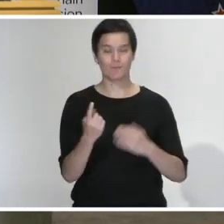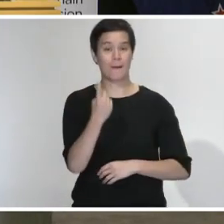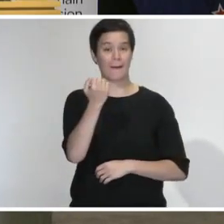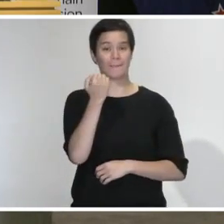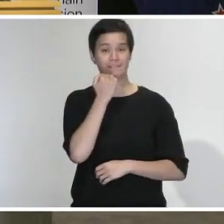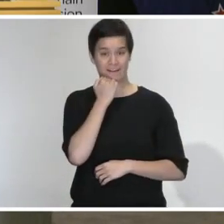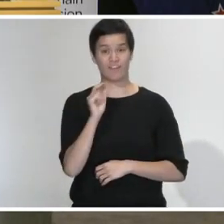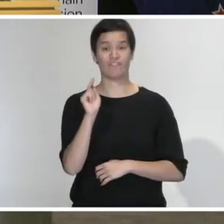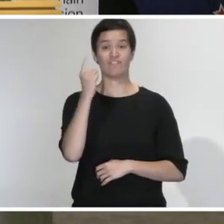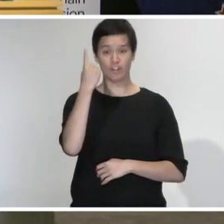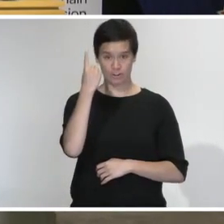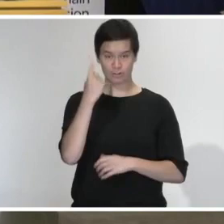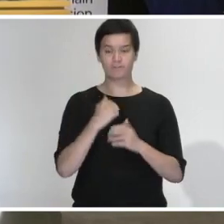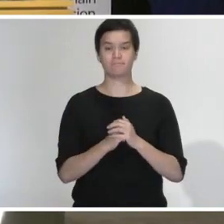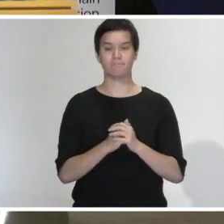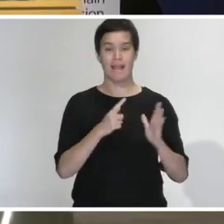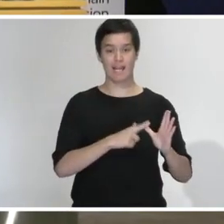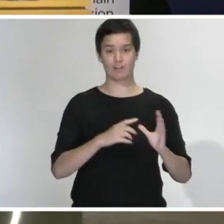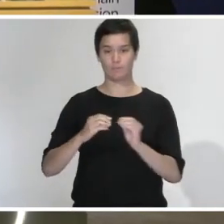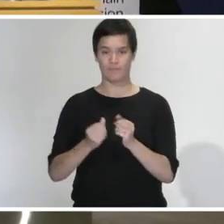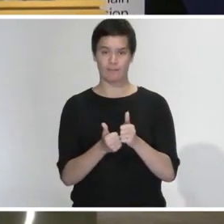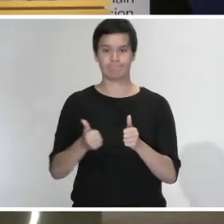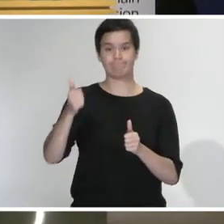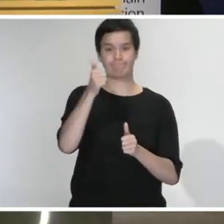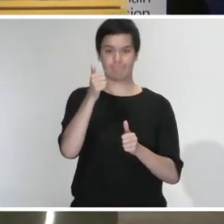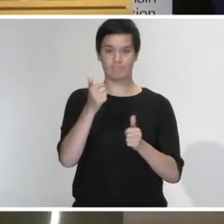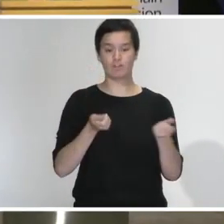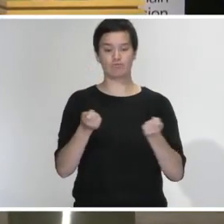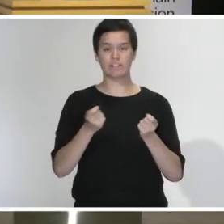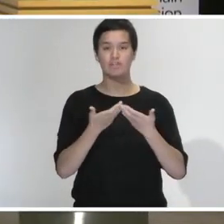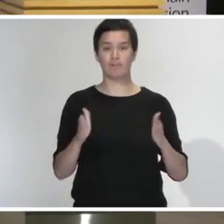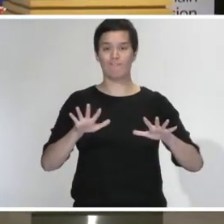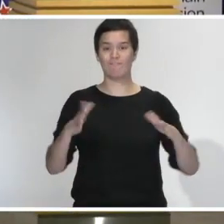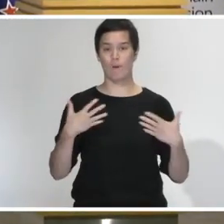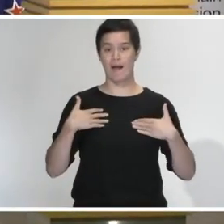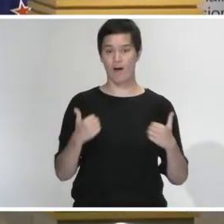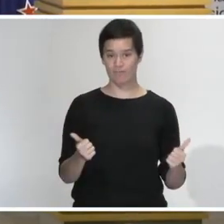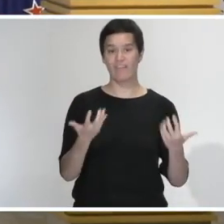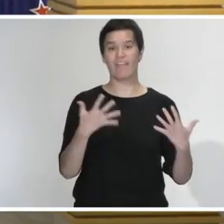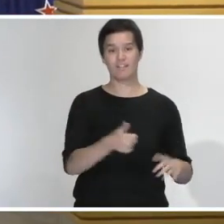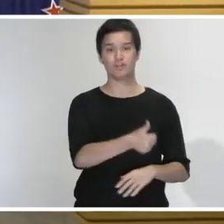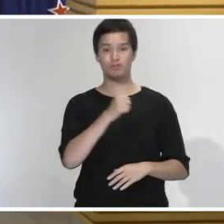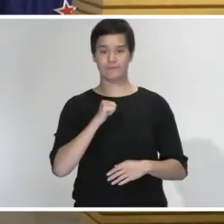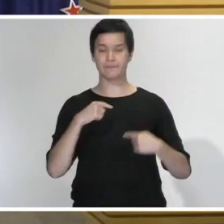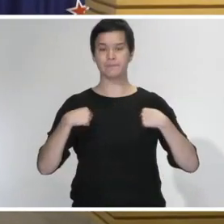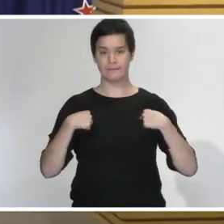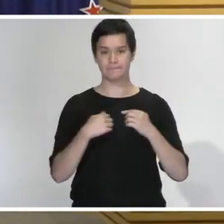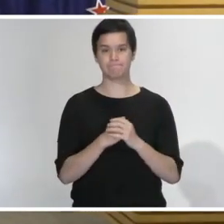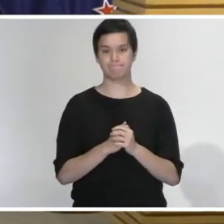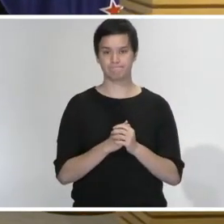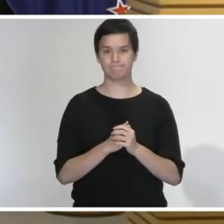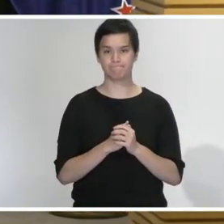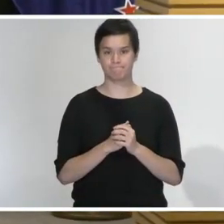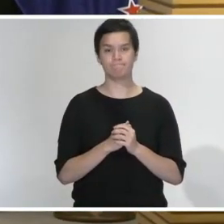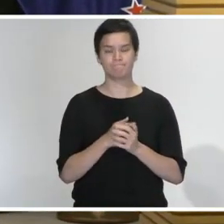update today from the Director General of Health and then I will come back for some opening remarks. You'll note that we have moved to